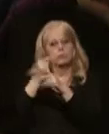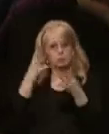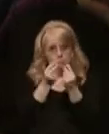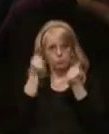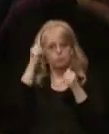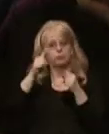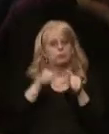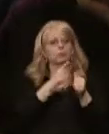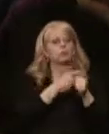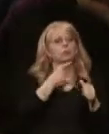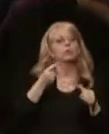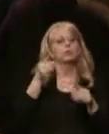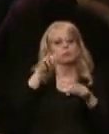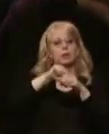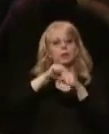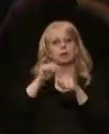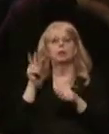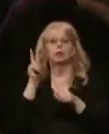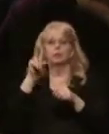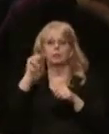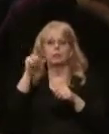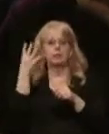gas to Fairbanks in winter 2016.